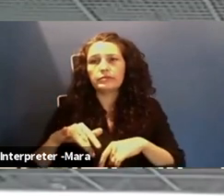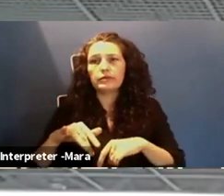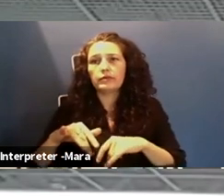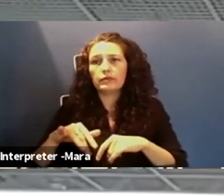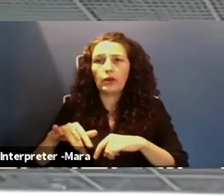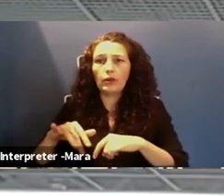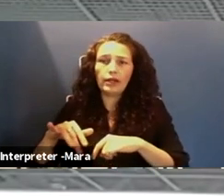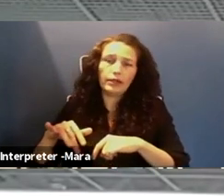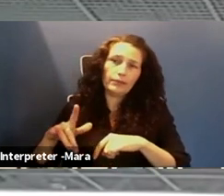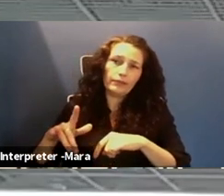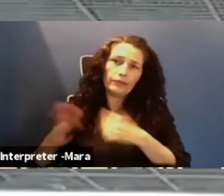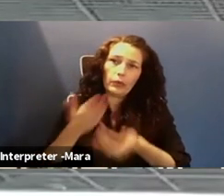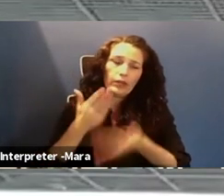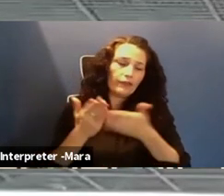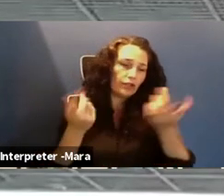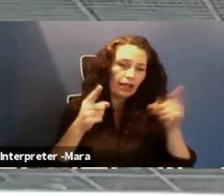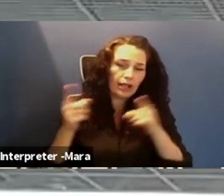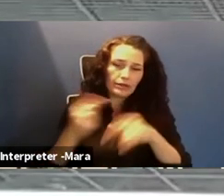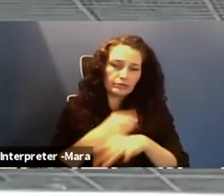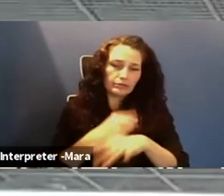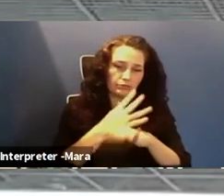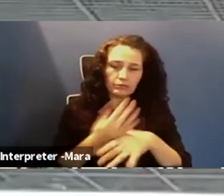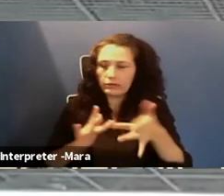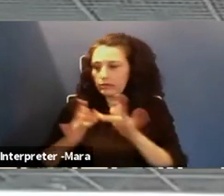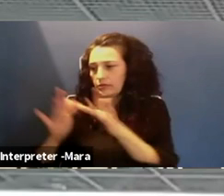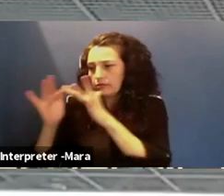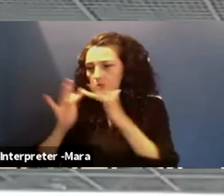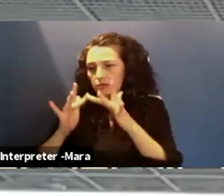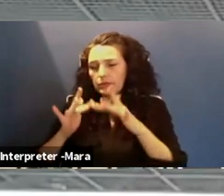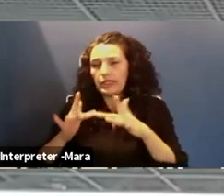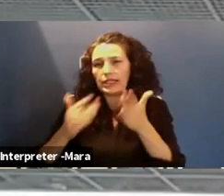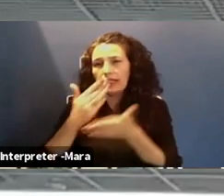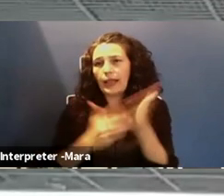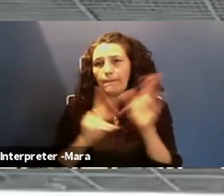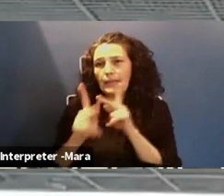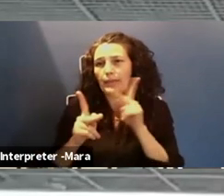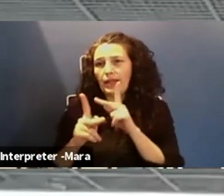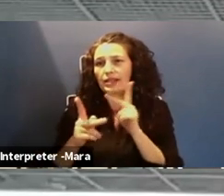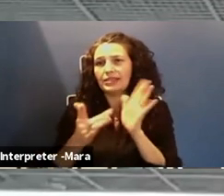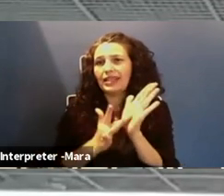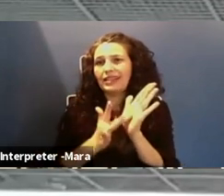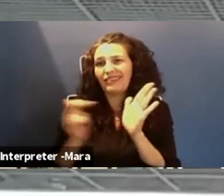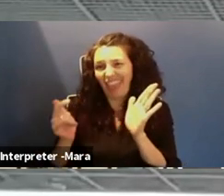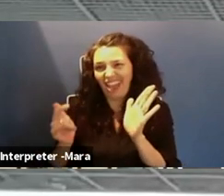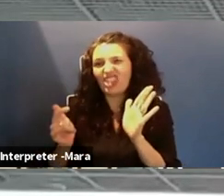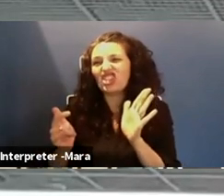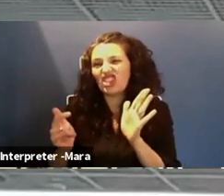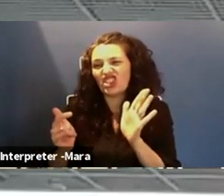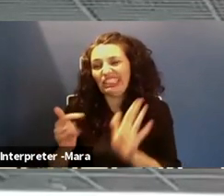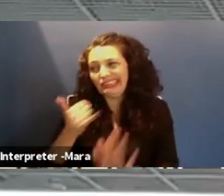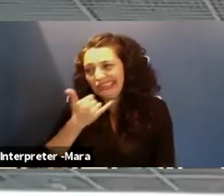um, people, some people take advantage of that and do things that they shouldn't be doing. And so there has been a big uptick